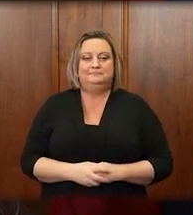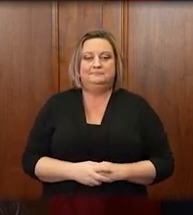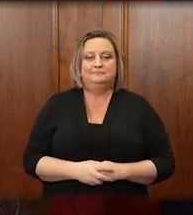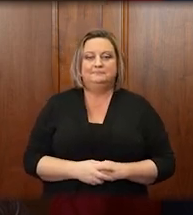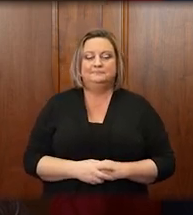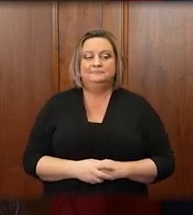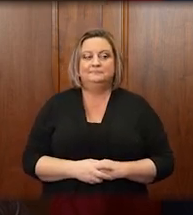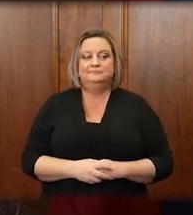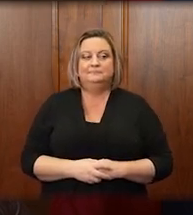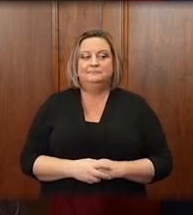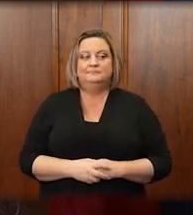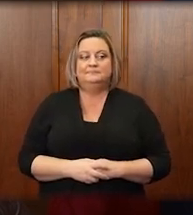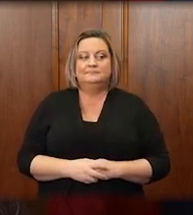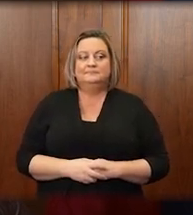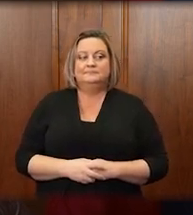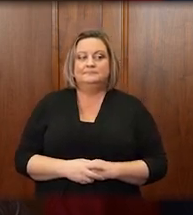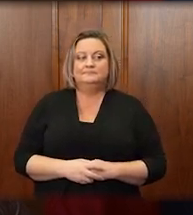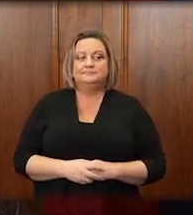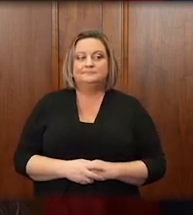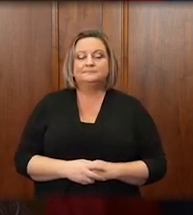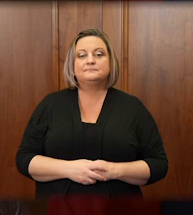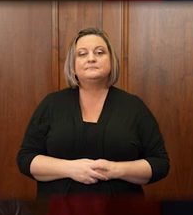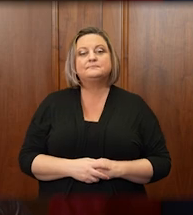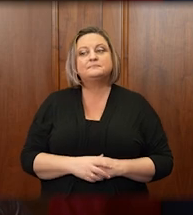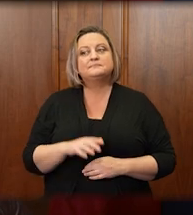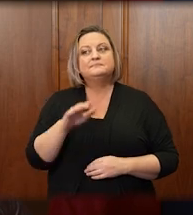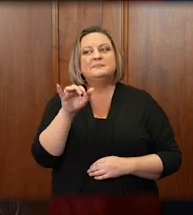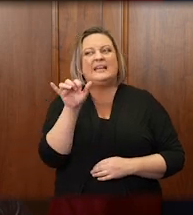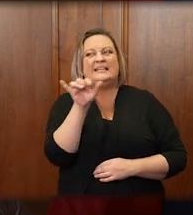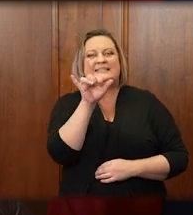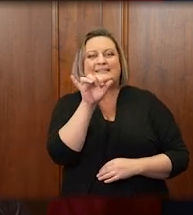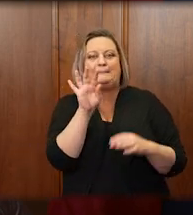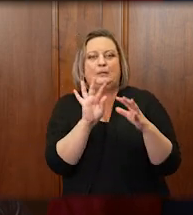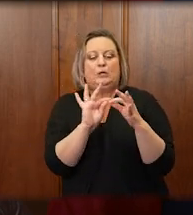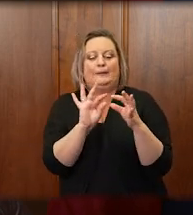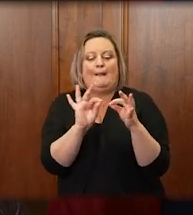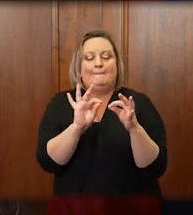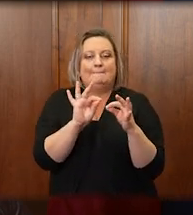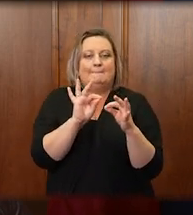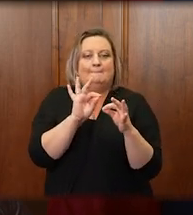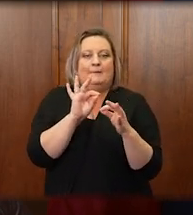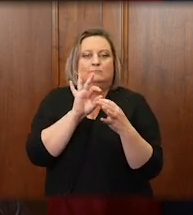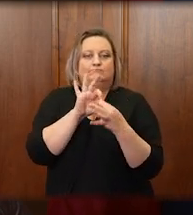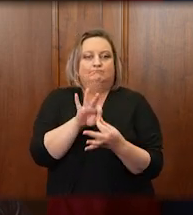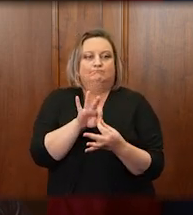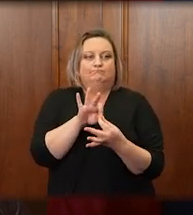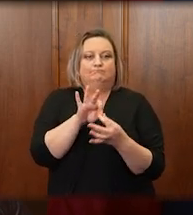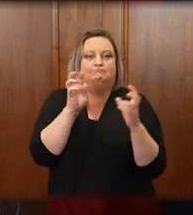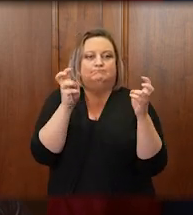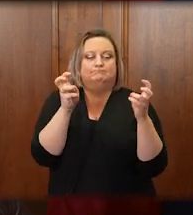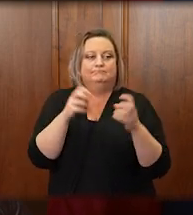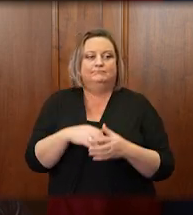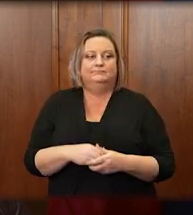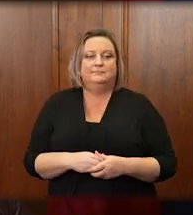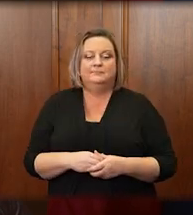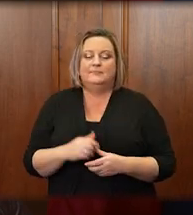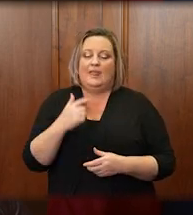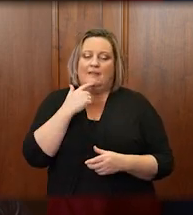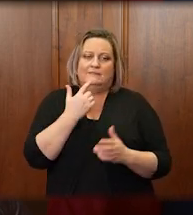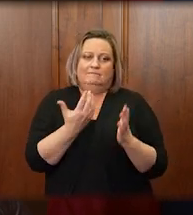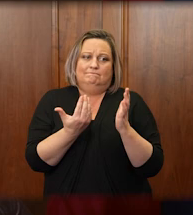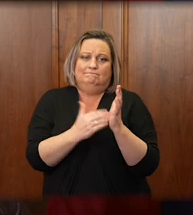I would add another comment sort of on this general topic. As I've already said more than once,